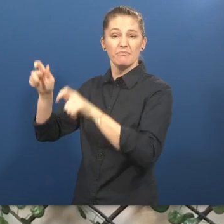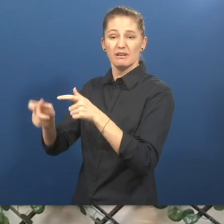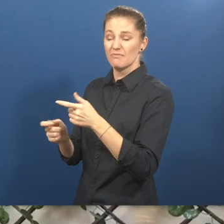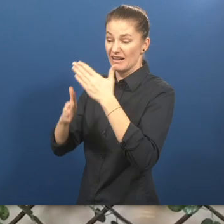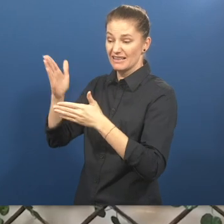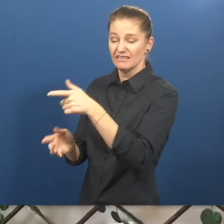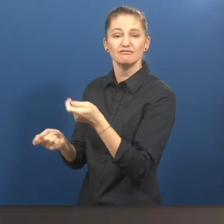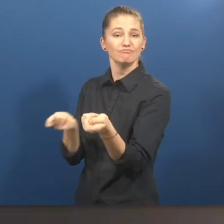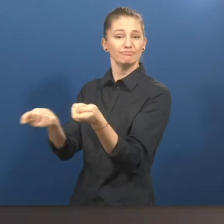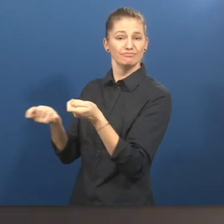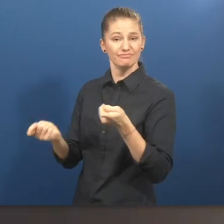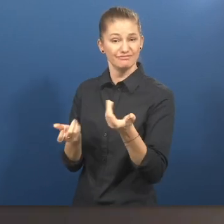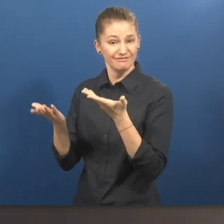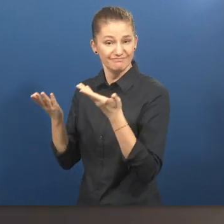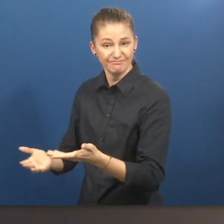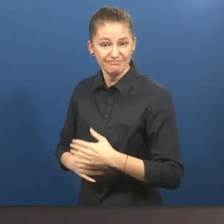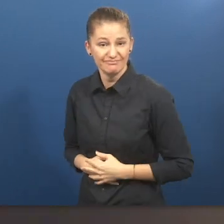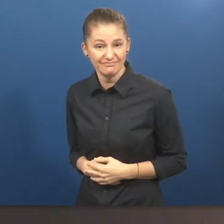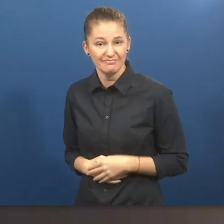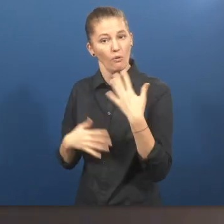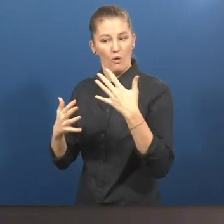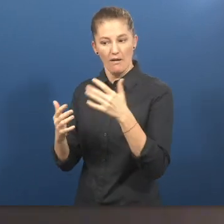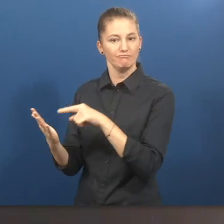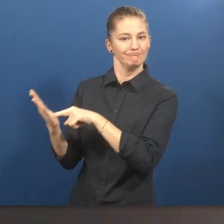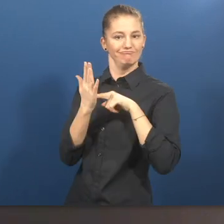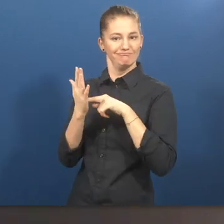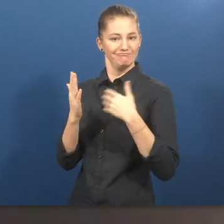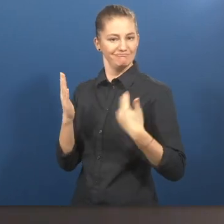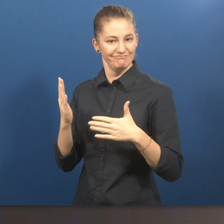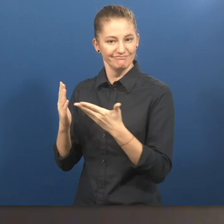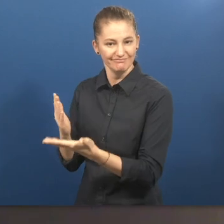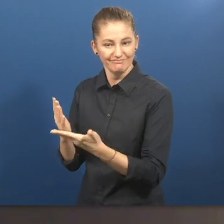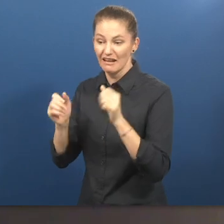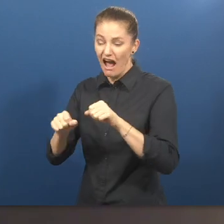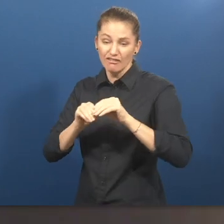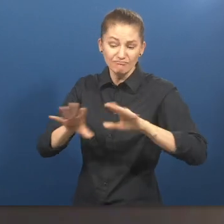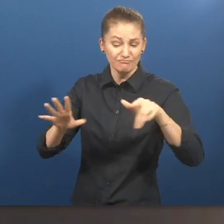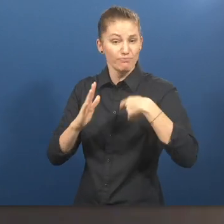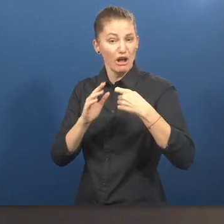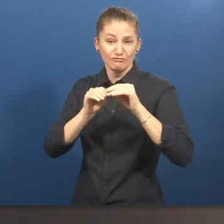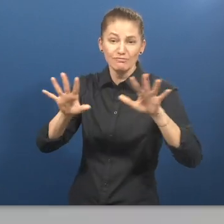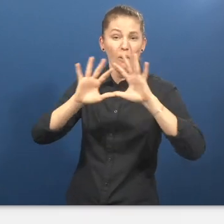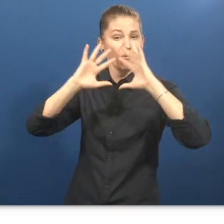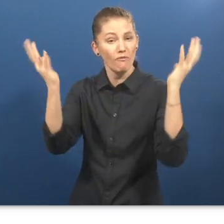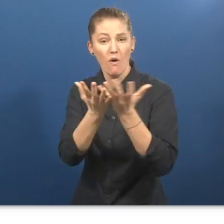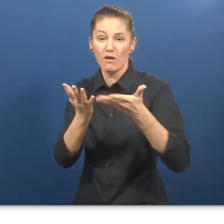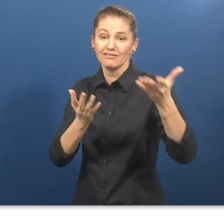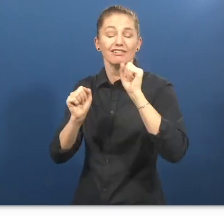anyone across the globe. And we'd want to share every bit of knowledge that we've garnered, you know, towards achieving that.